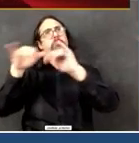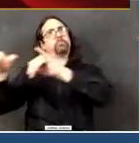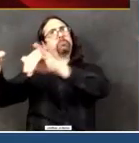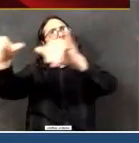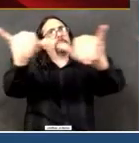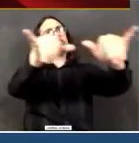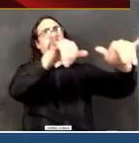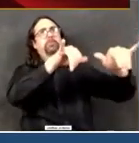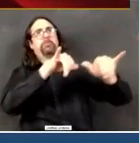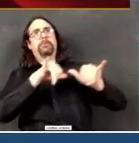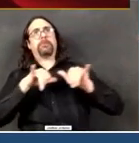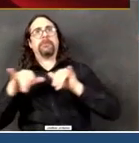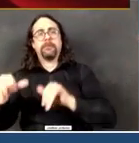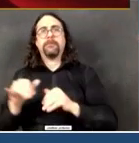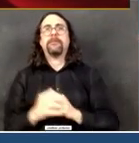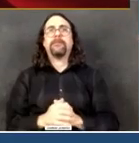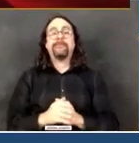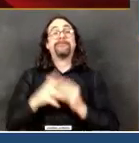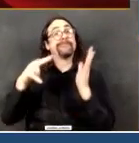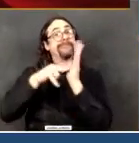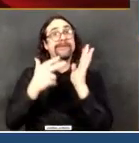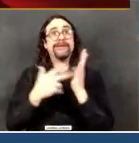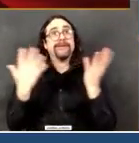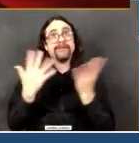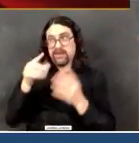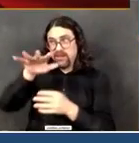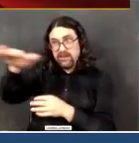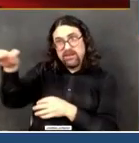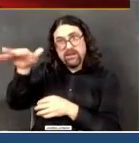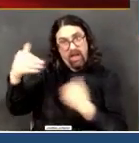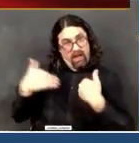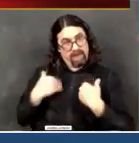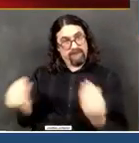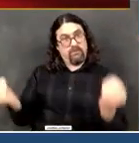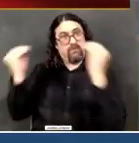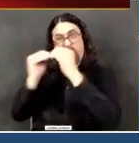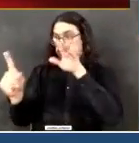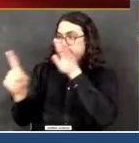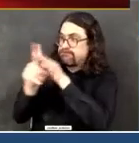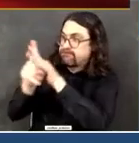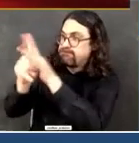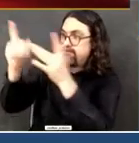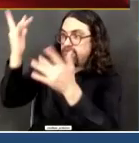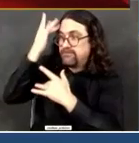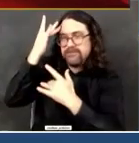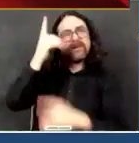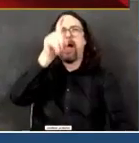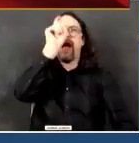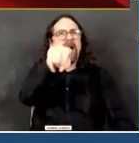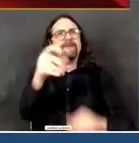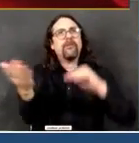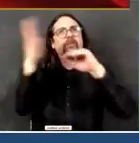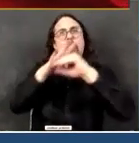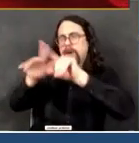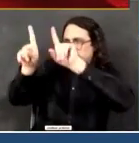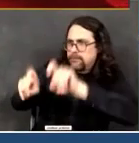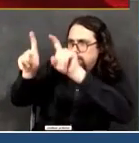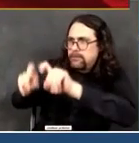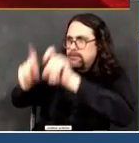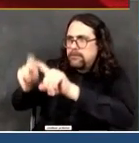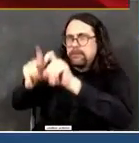sites in the following locations, and these are all health and hospitals locations in these communities, existing locations.